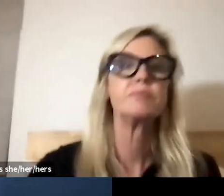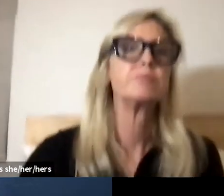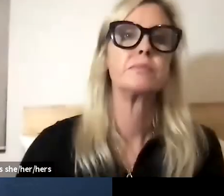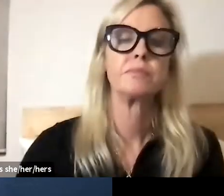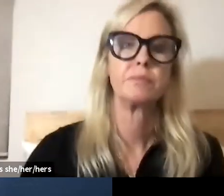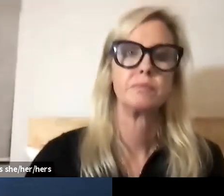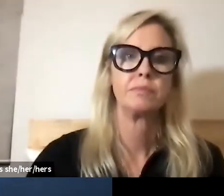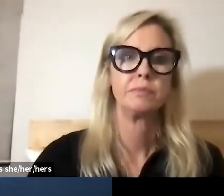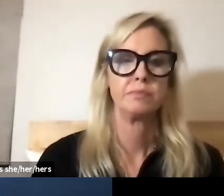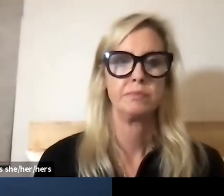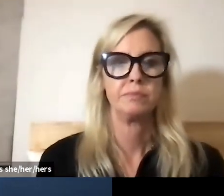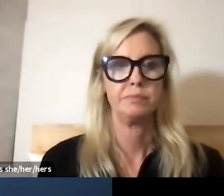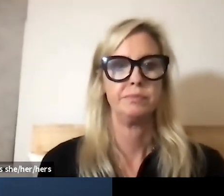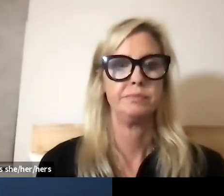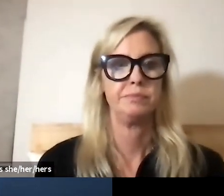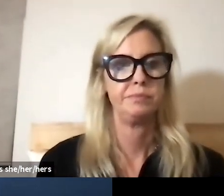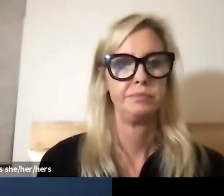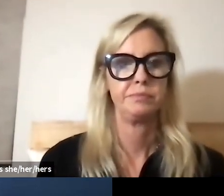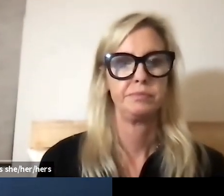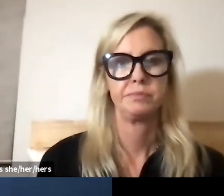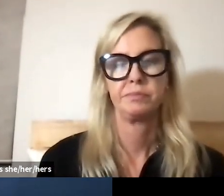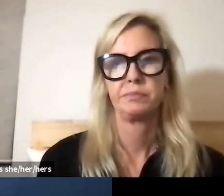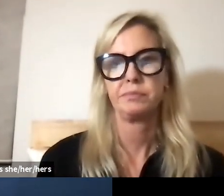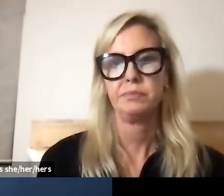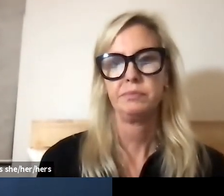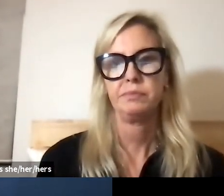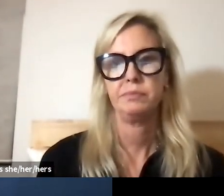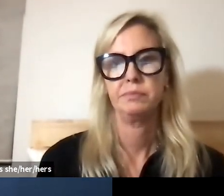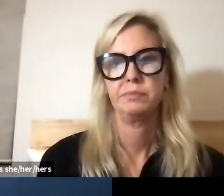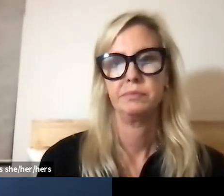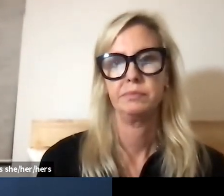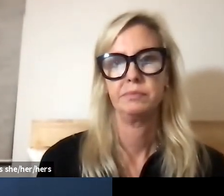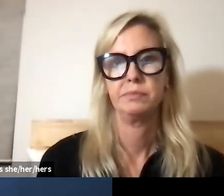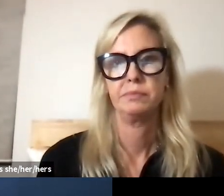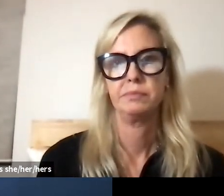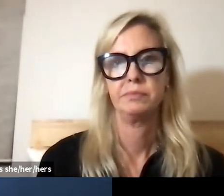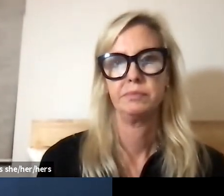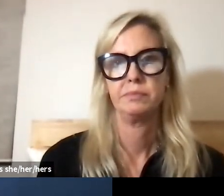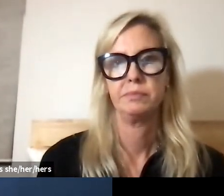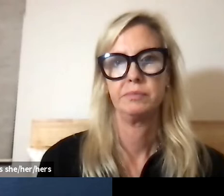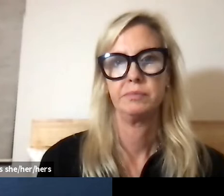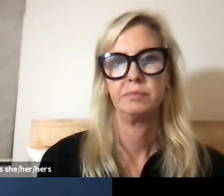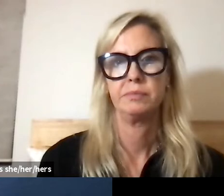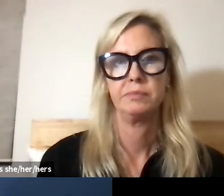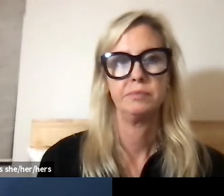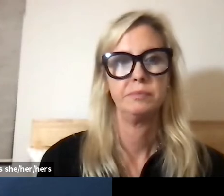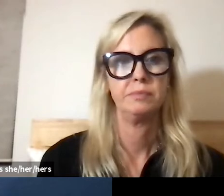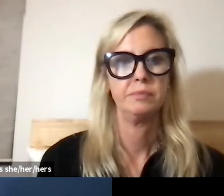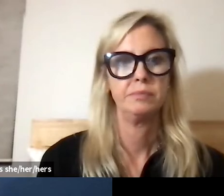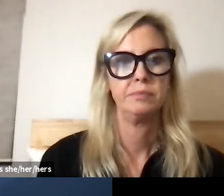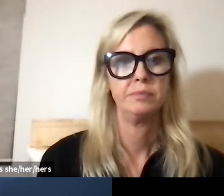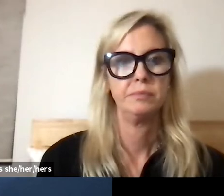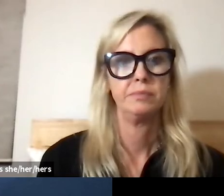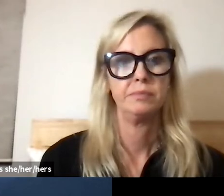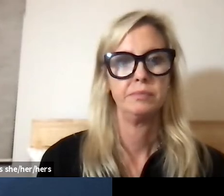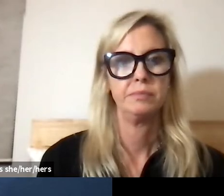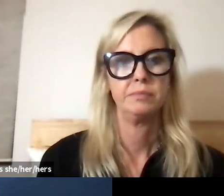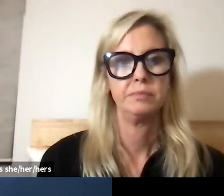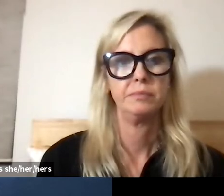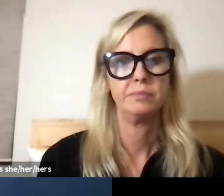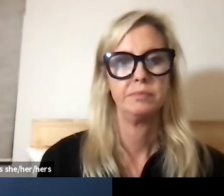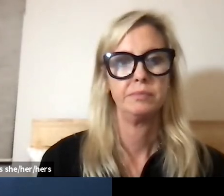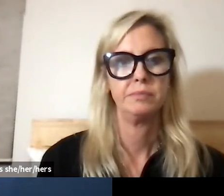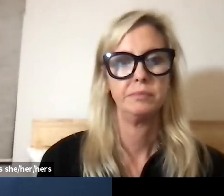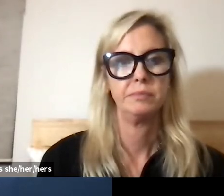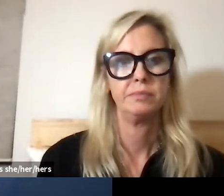plans except for la cuesta la cuesta will be submitting theirs in december another thing to keep in mind is